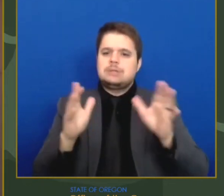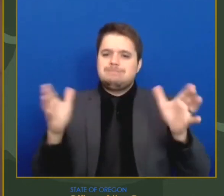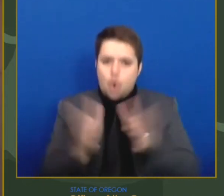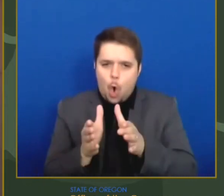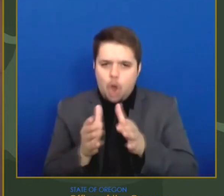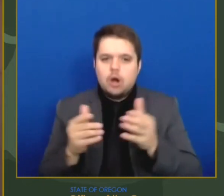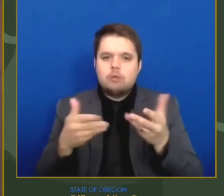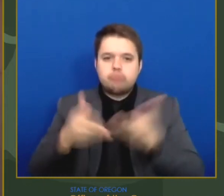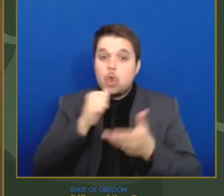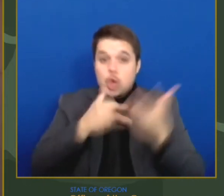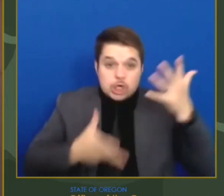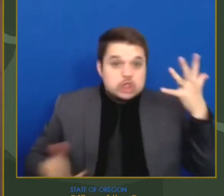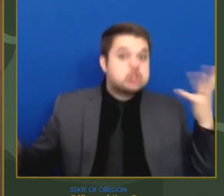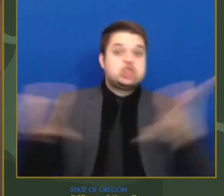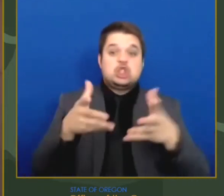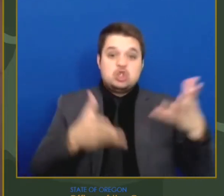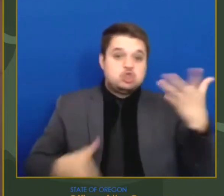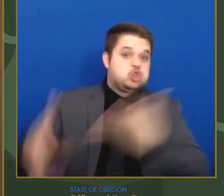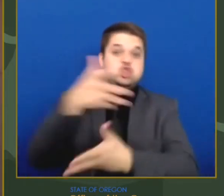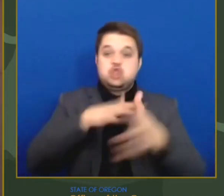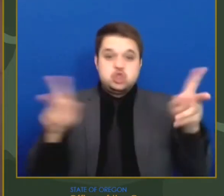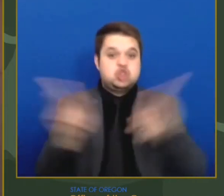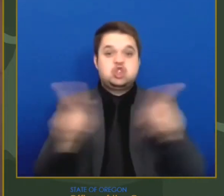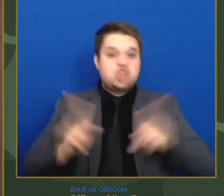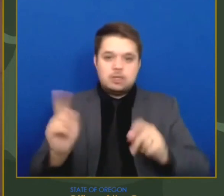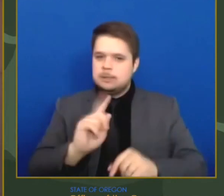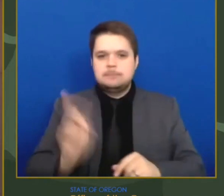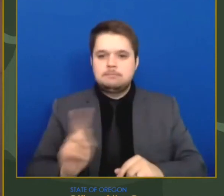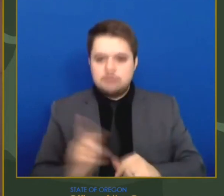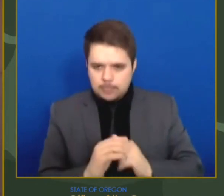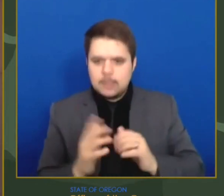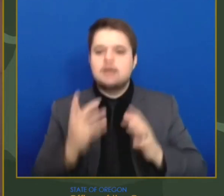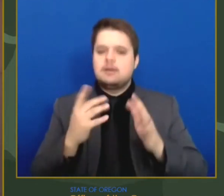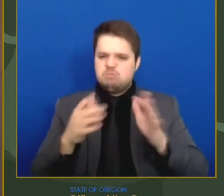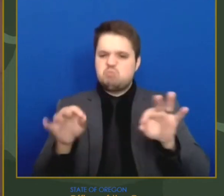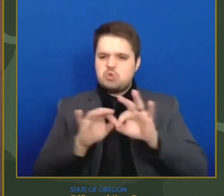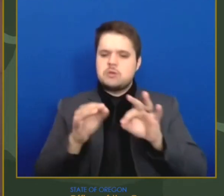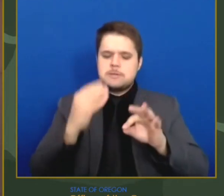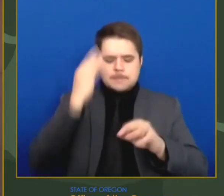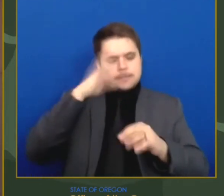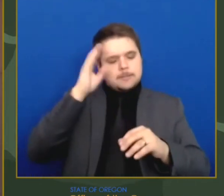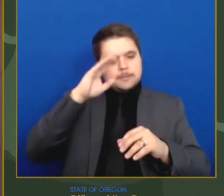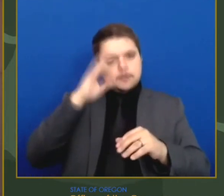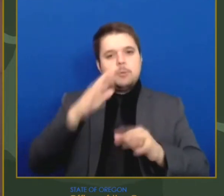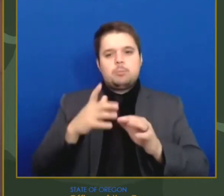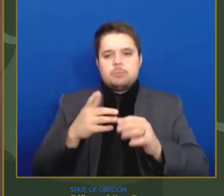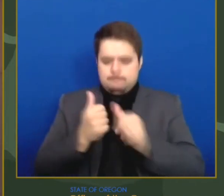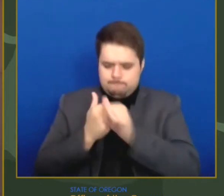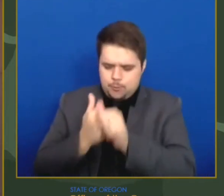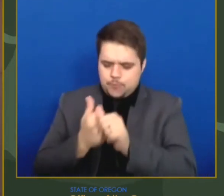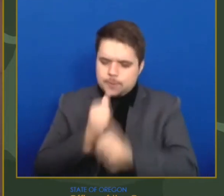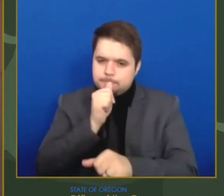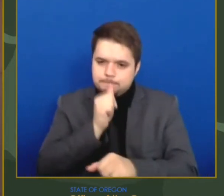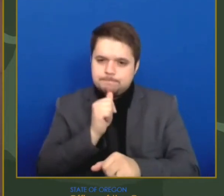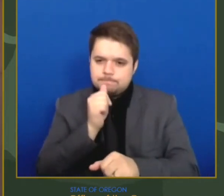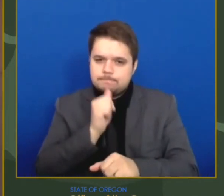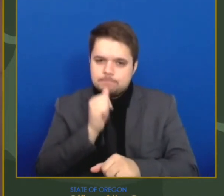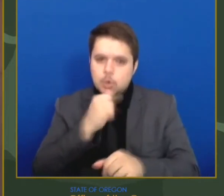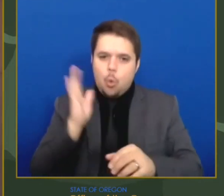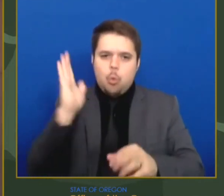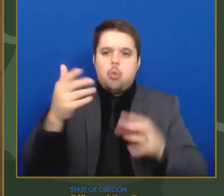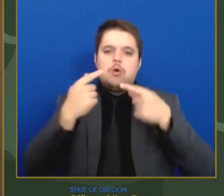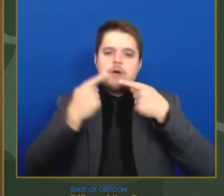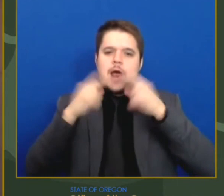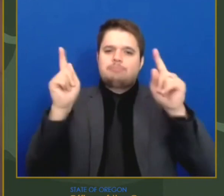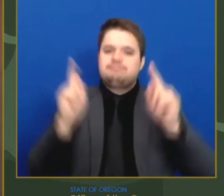one of the three, when it's made available to you. We just need to hold on a little bit longer. And